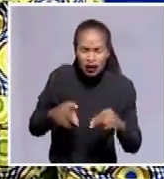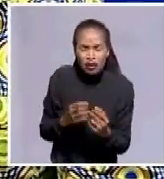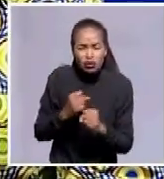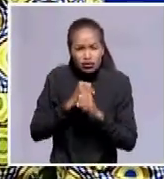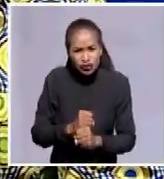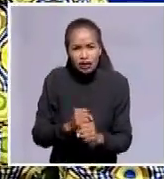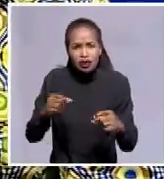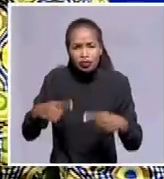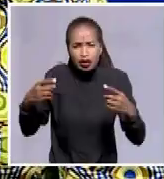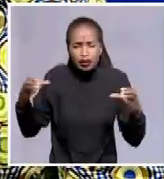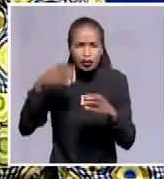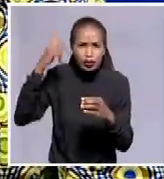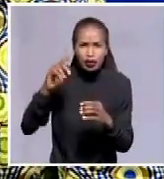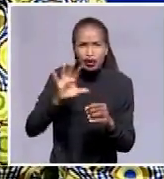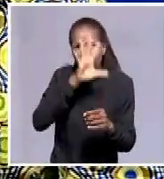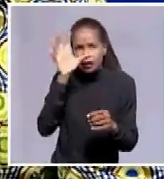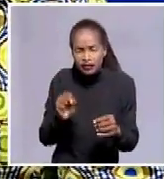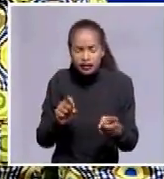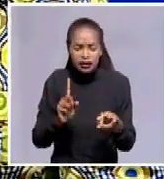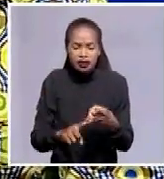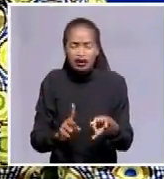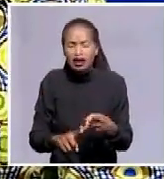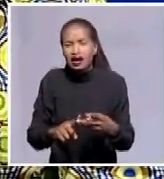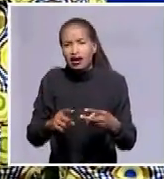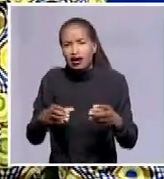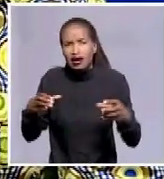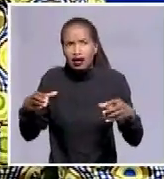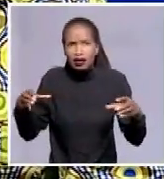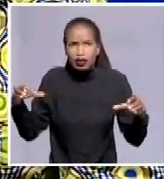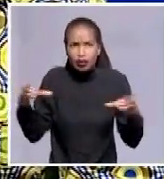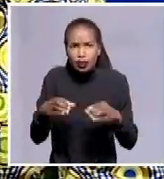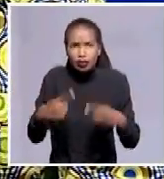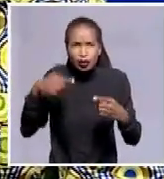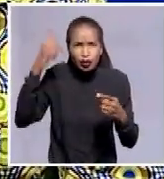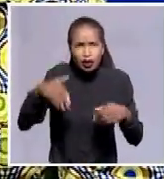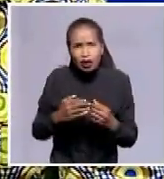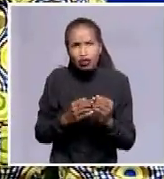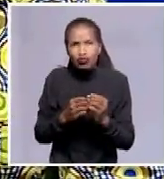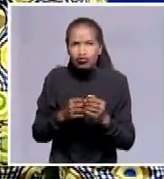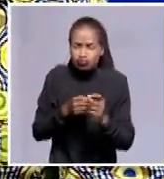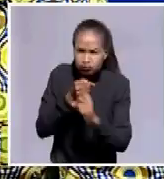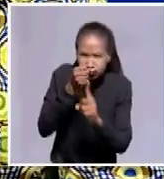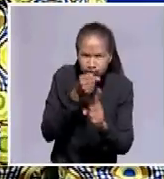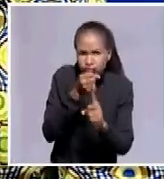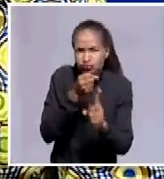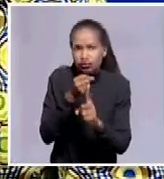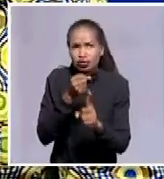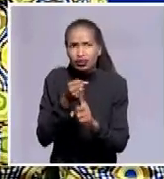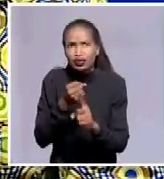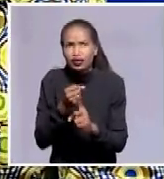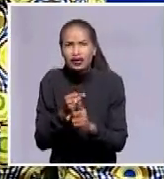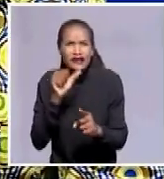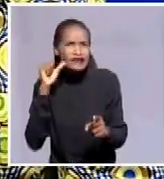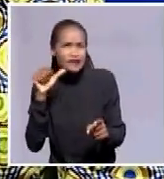continent, how we can make sure that there's a much bigger penetration and how we can fight against rigging in our